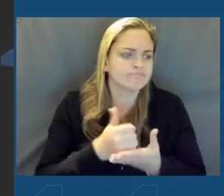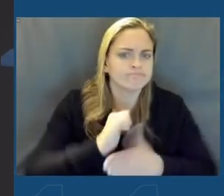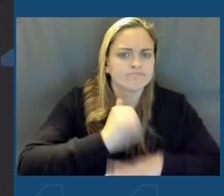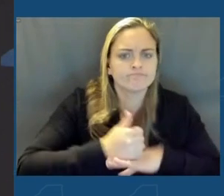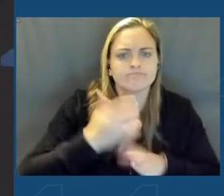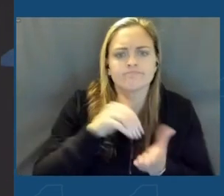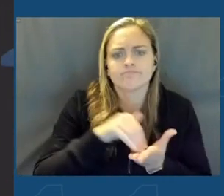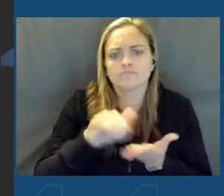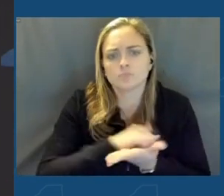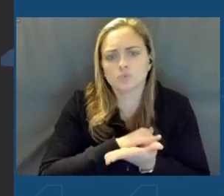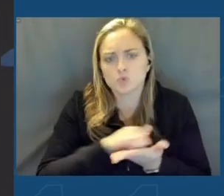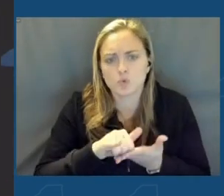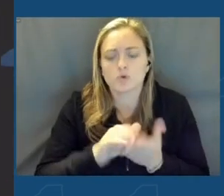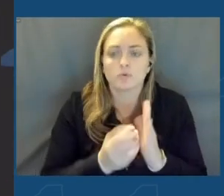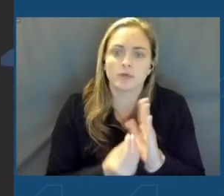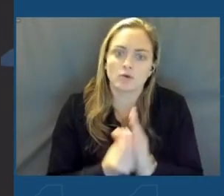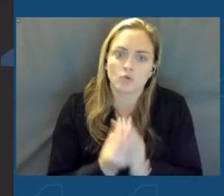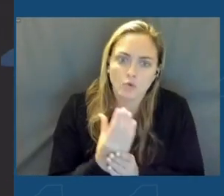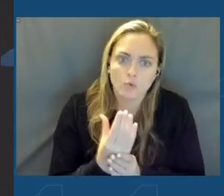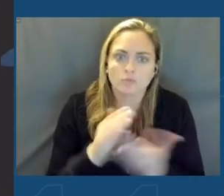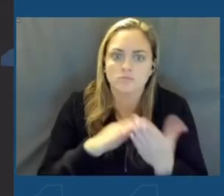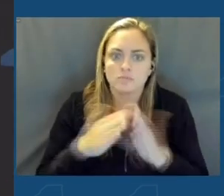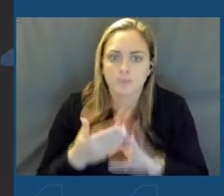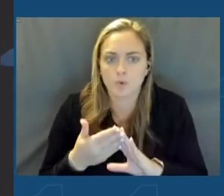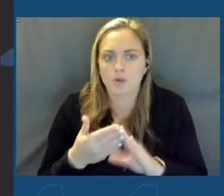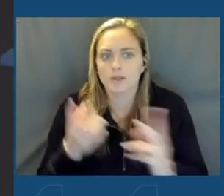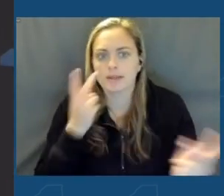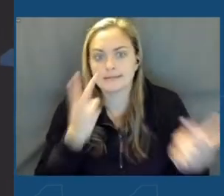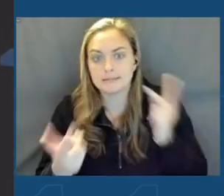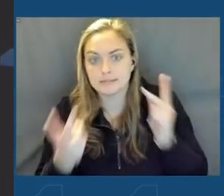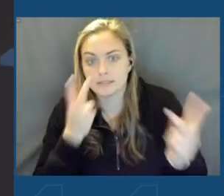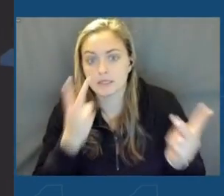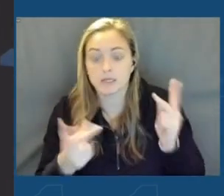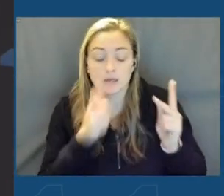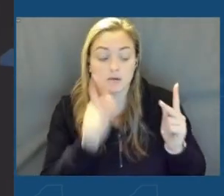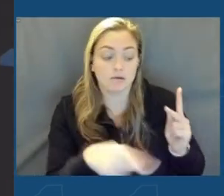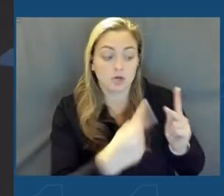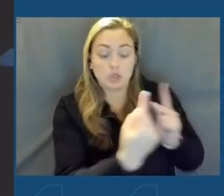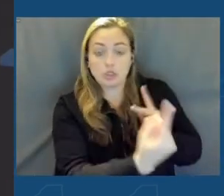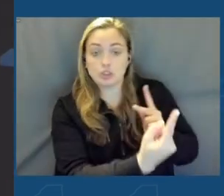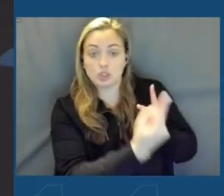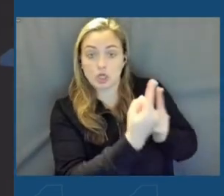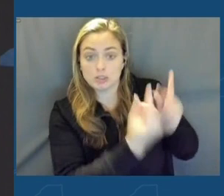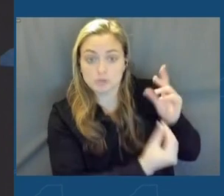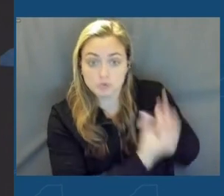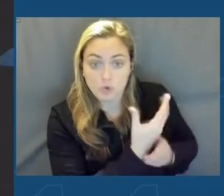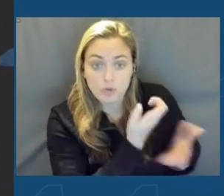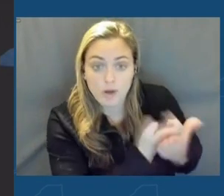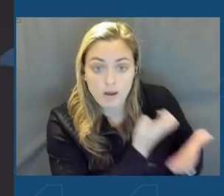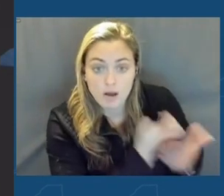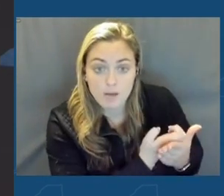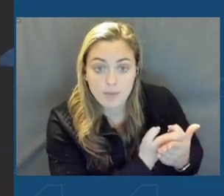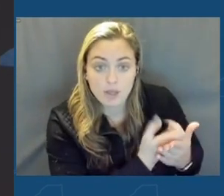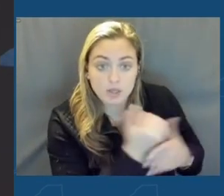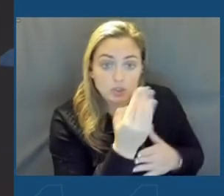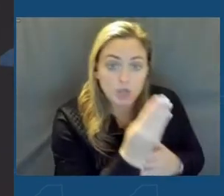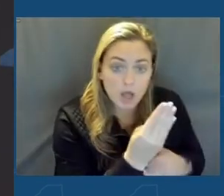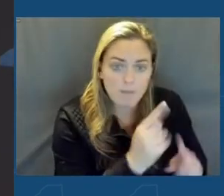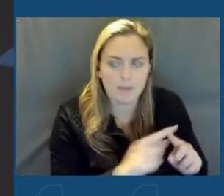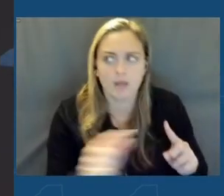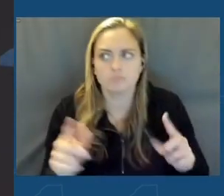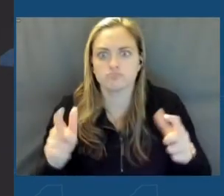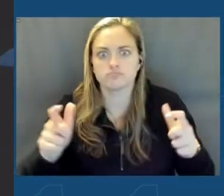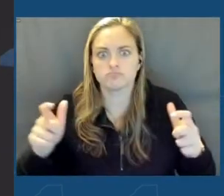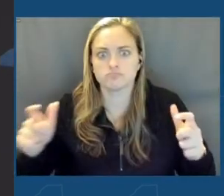community to be a growing community, one that has seen not just growth in economic activity and in jobs but in population